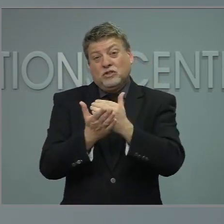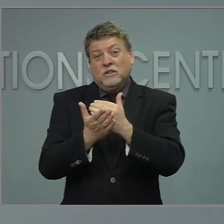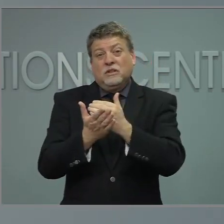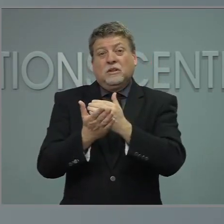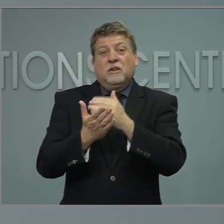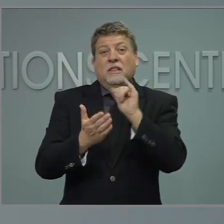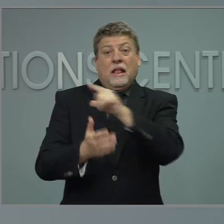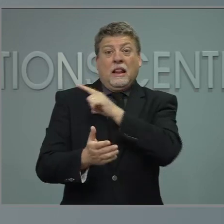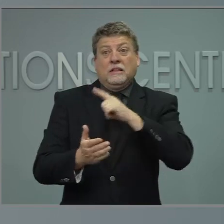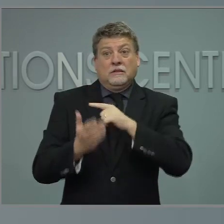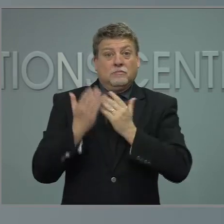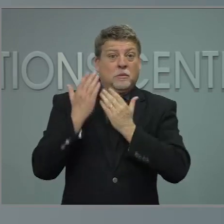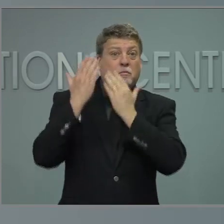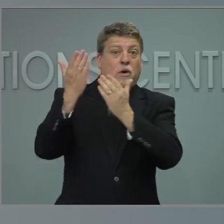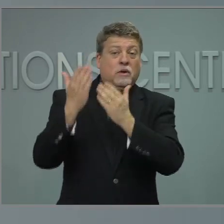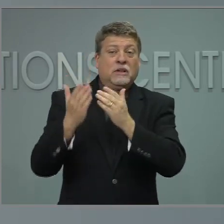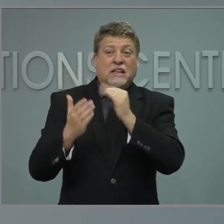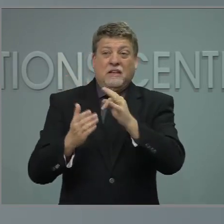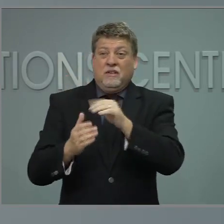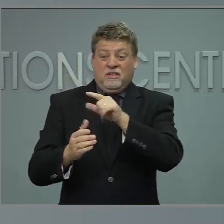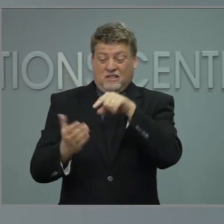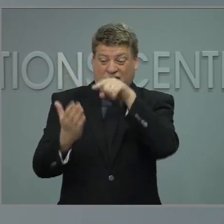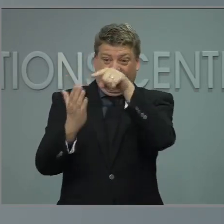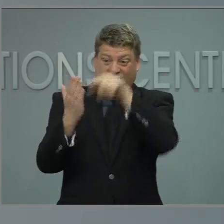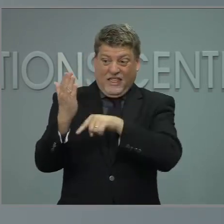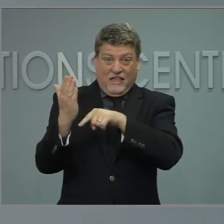expansion? I'm have a follow up after.